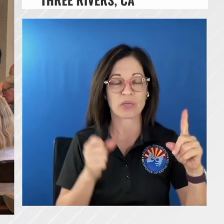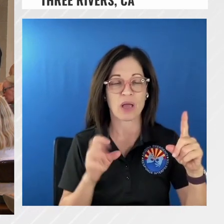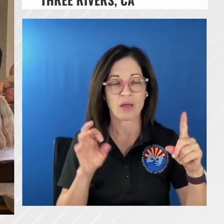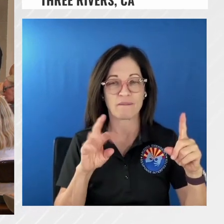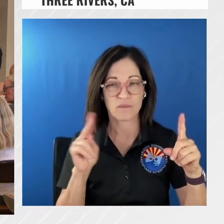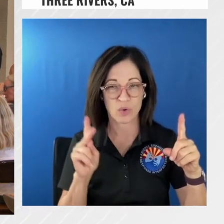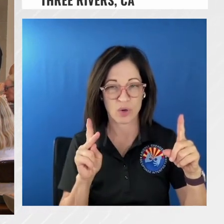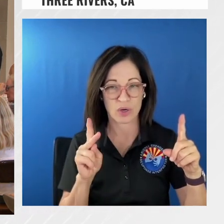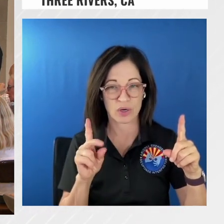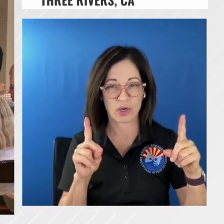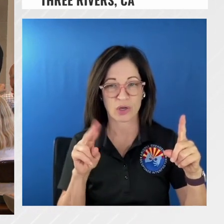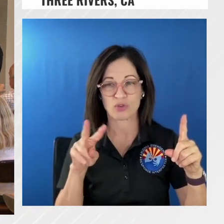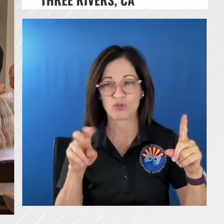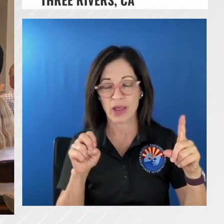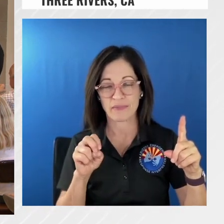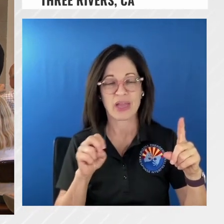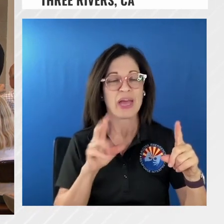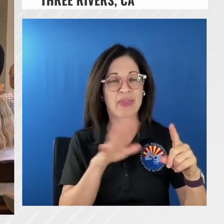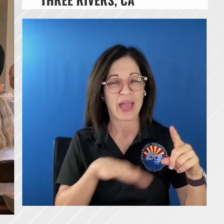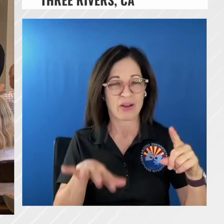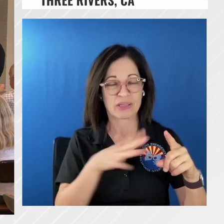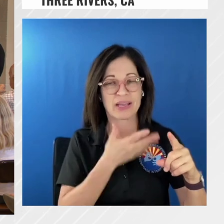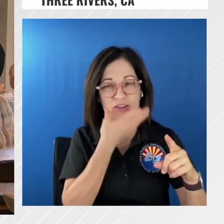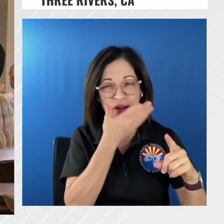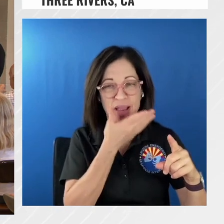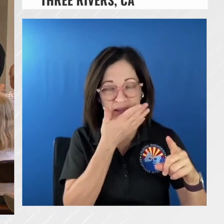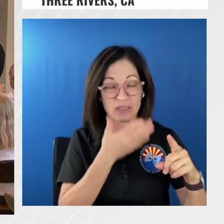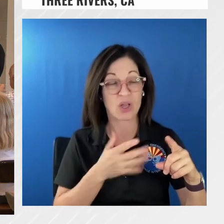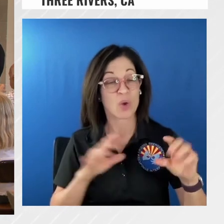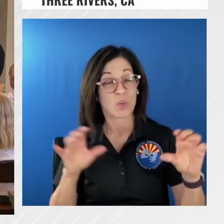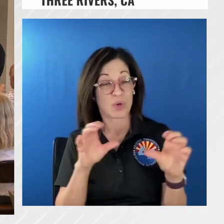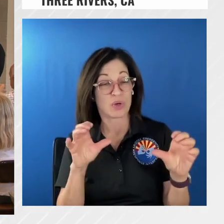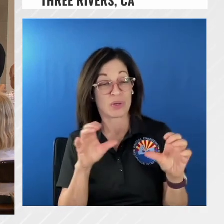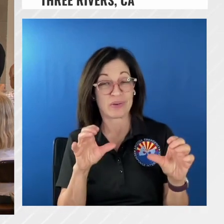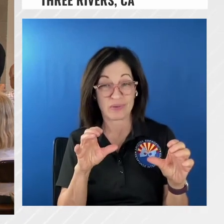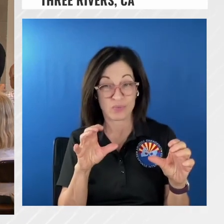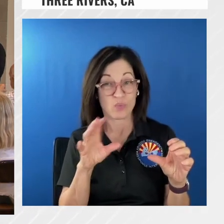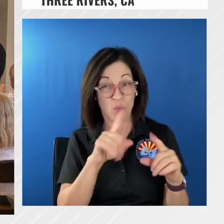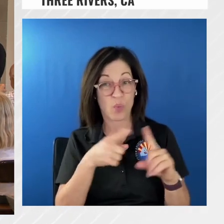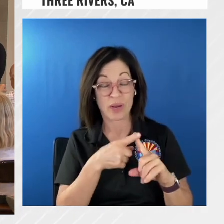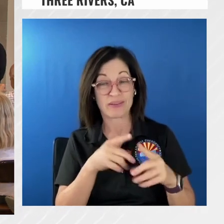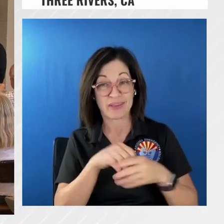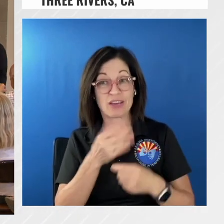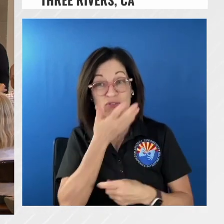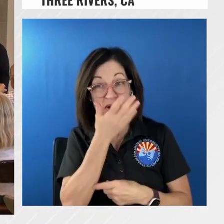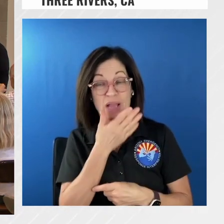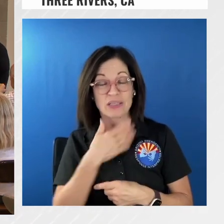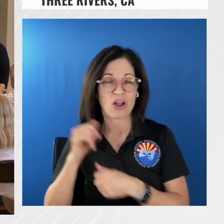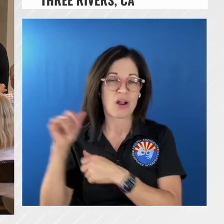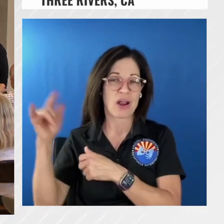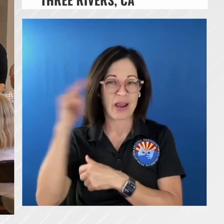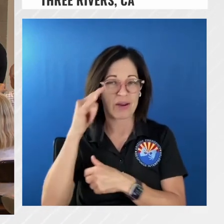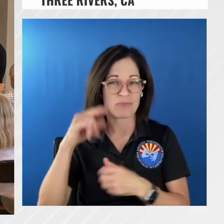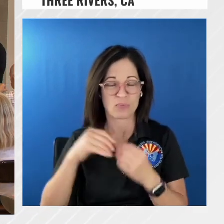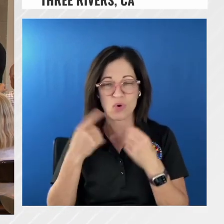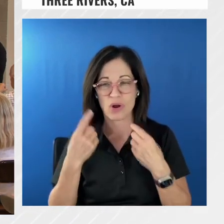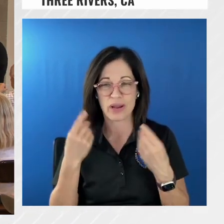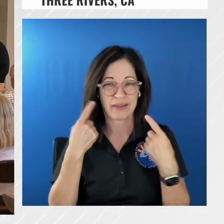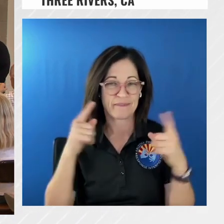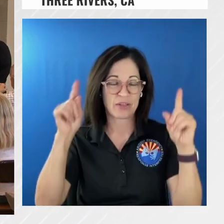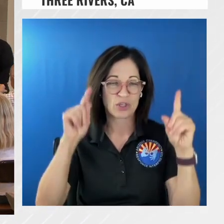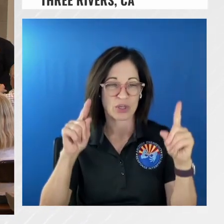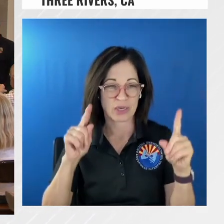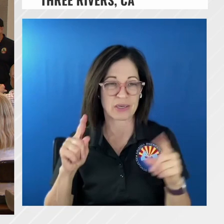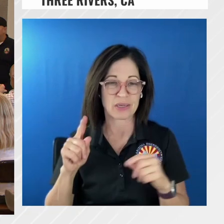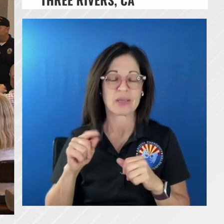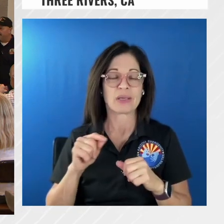type once we get into grass our aircraft are more efficient than where it's burning now in heavier fuel those trees and logs and how they talked about when